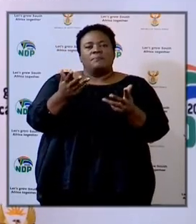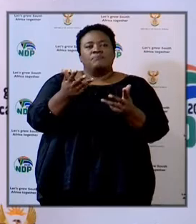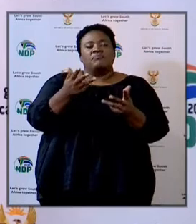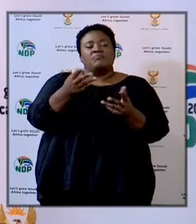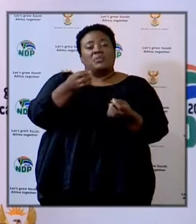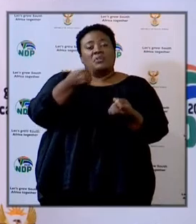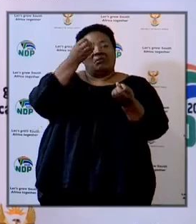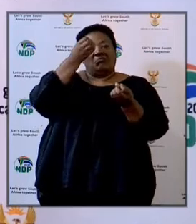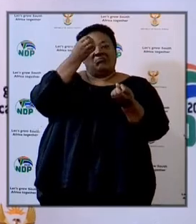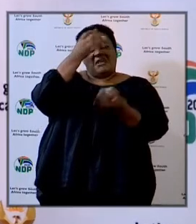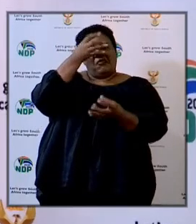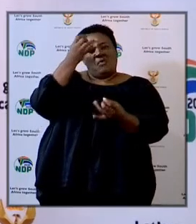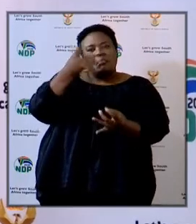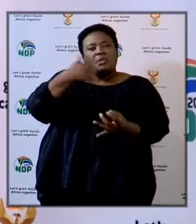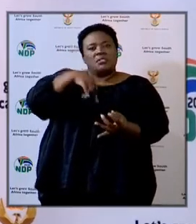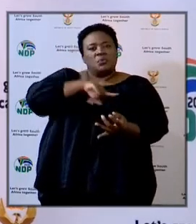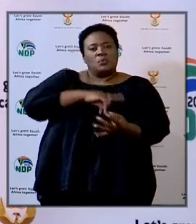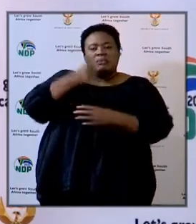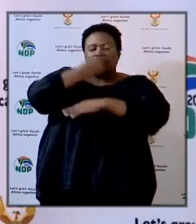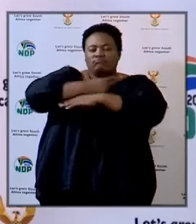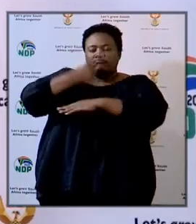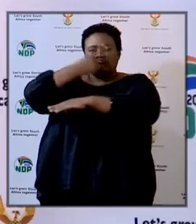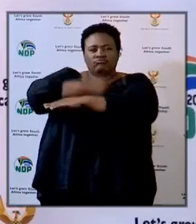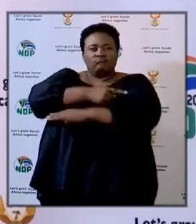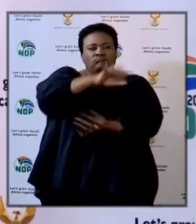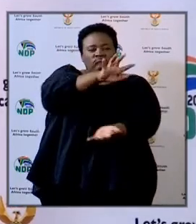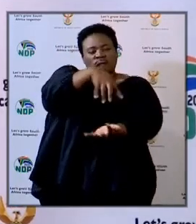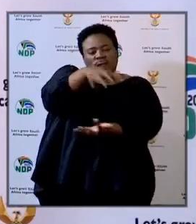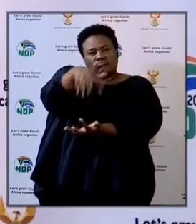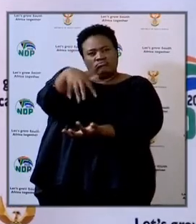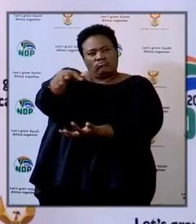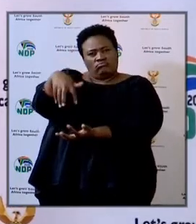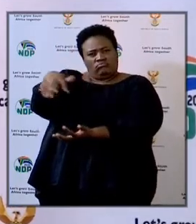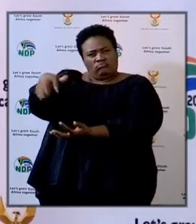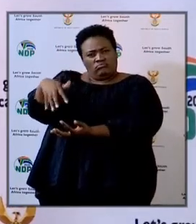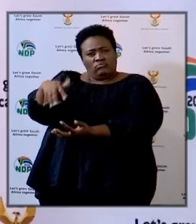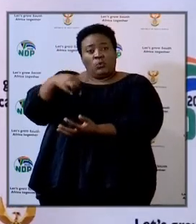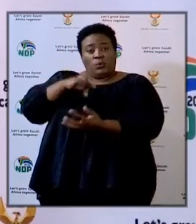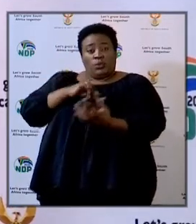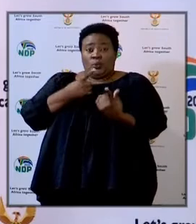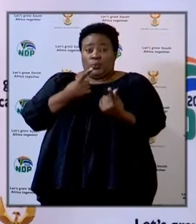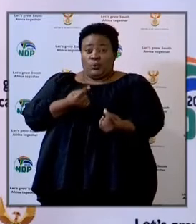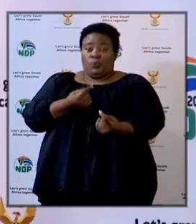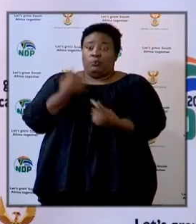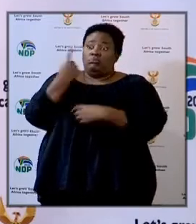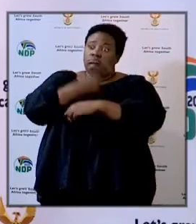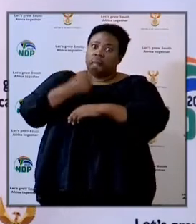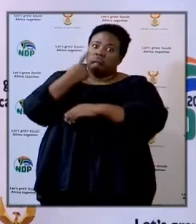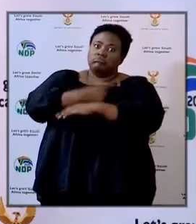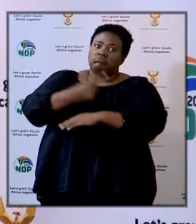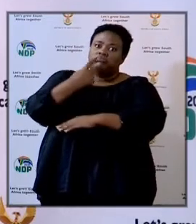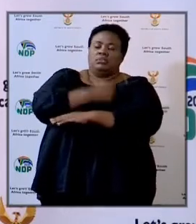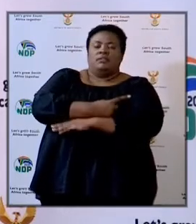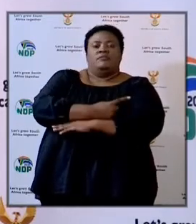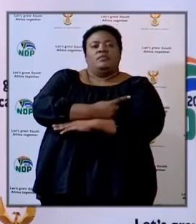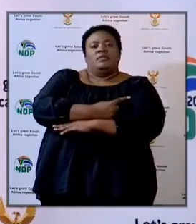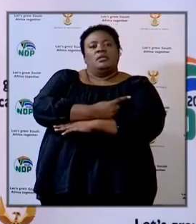that we collect on a daily basis. We do this religiously,